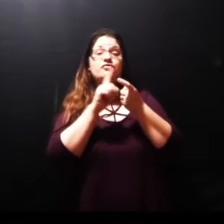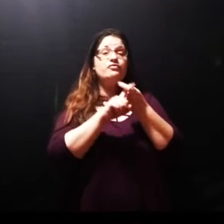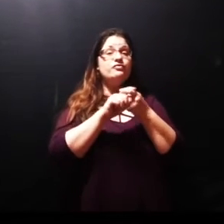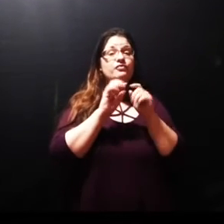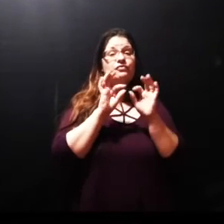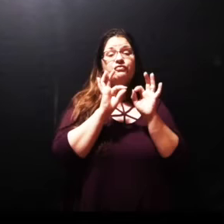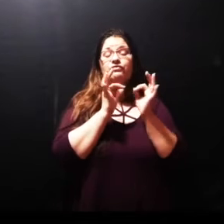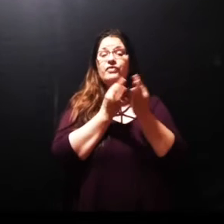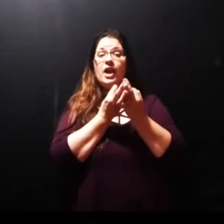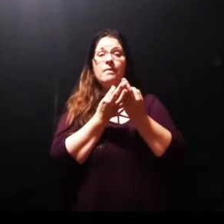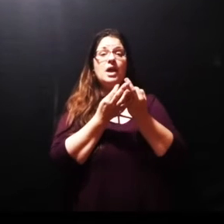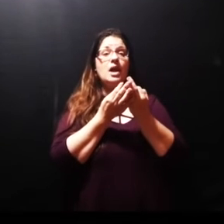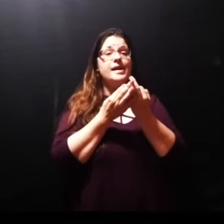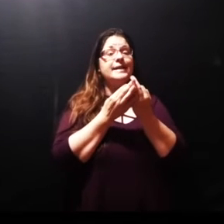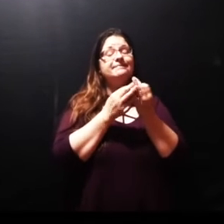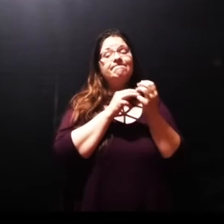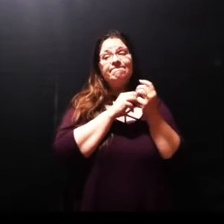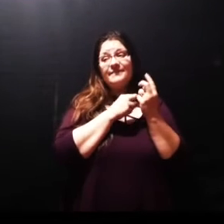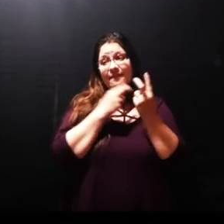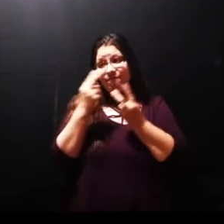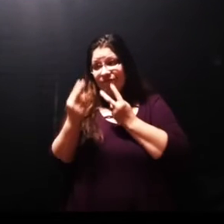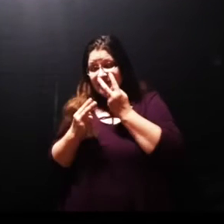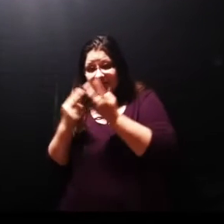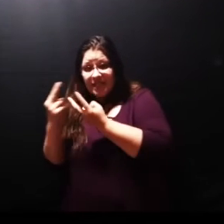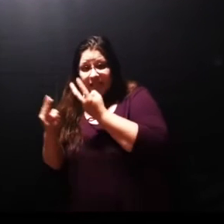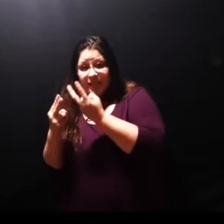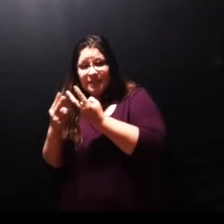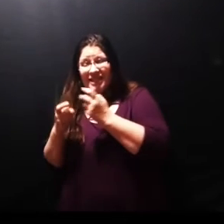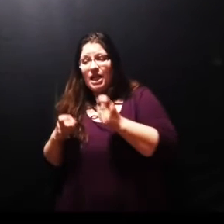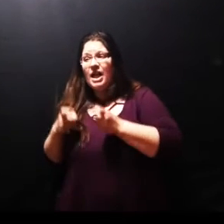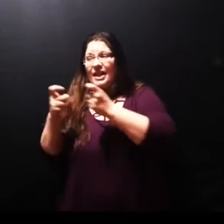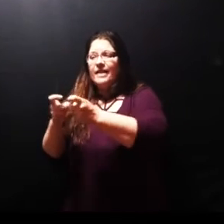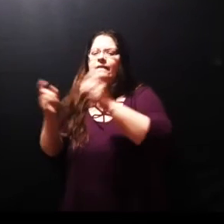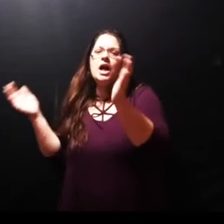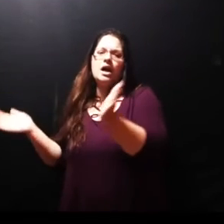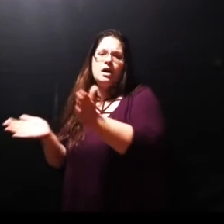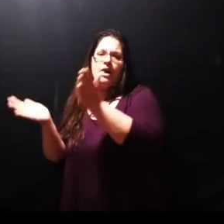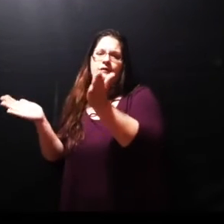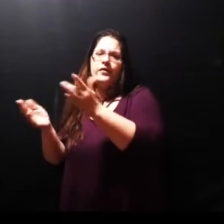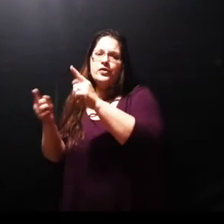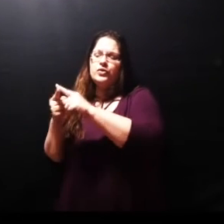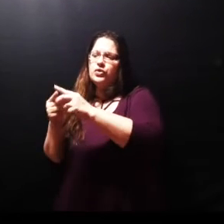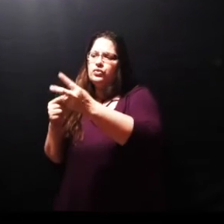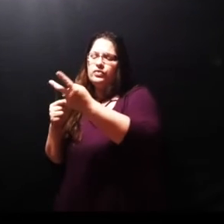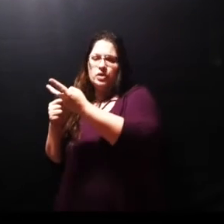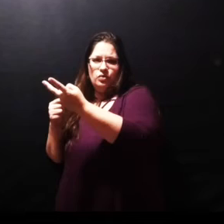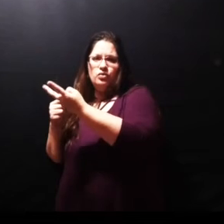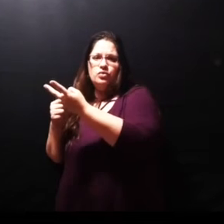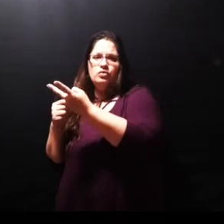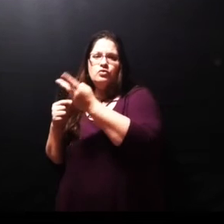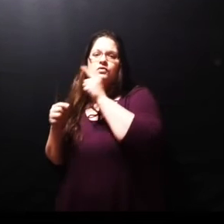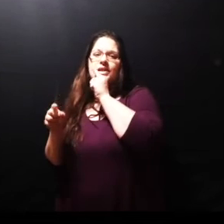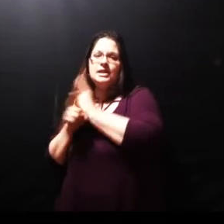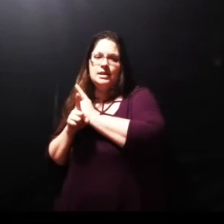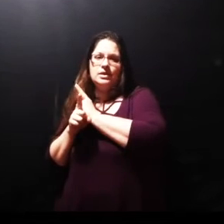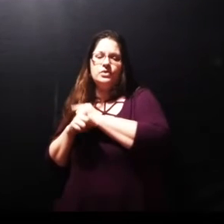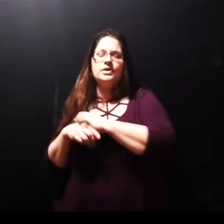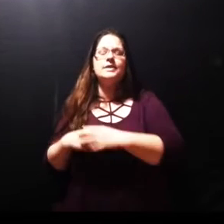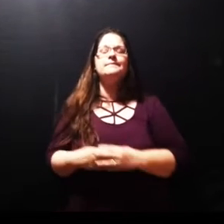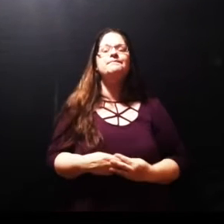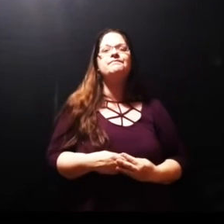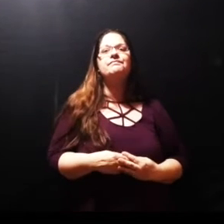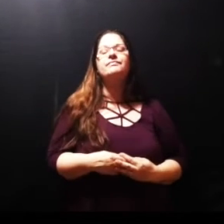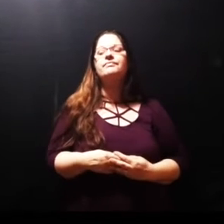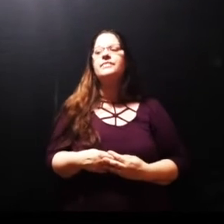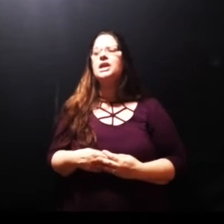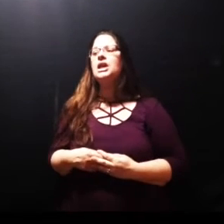comfort them concerning their brother then Mary as soon as she heard that Jesus was coming went and met